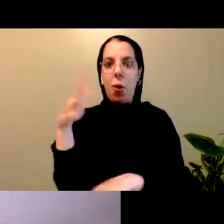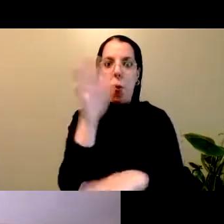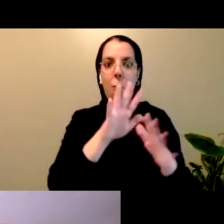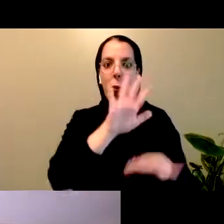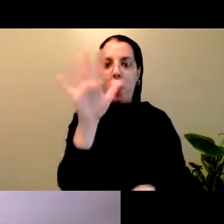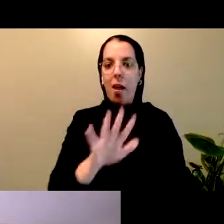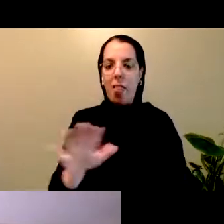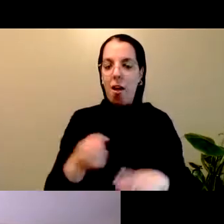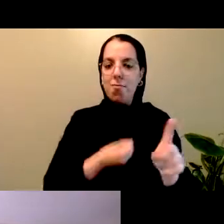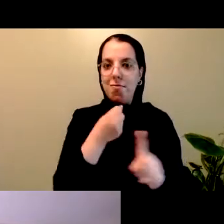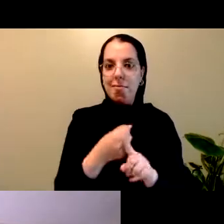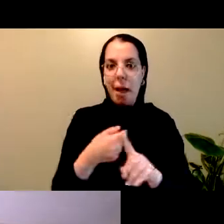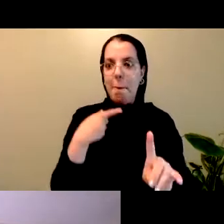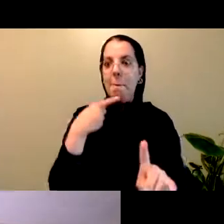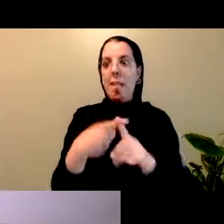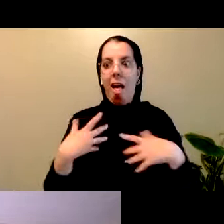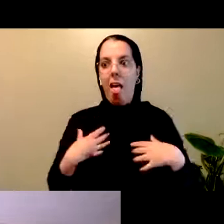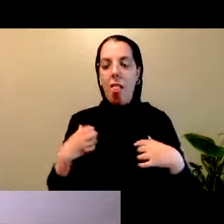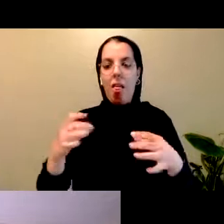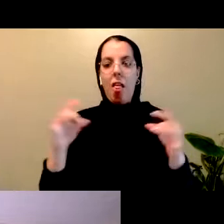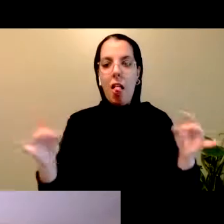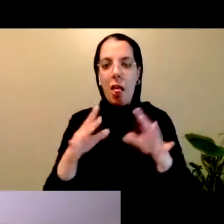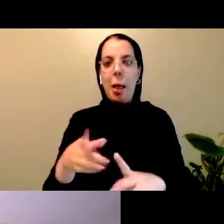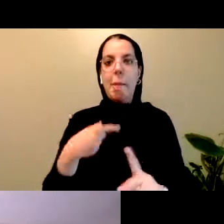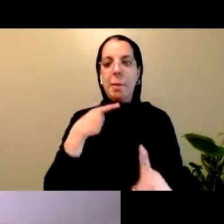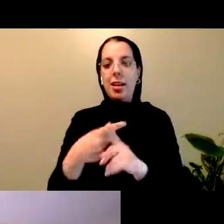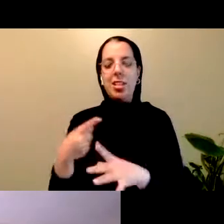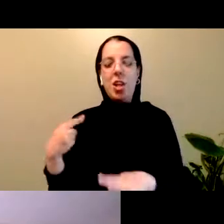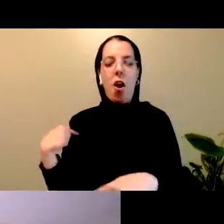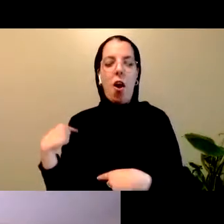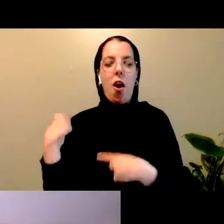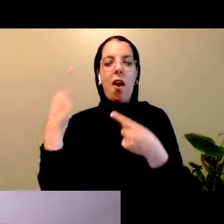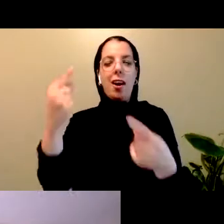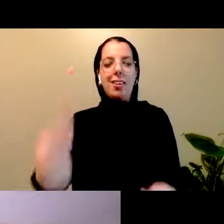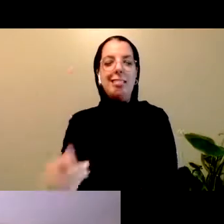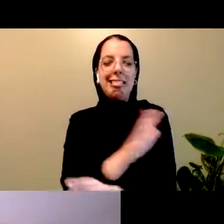catastrophe which has landed on top of an ongoing genocide.